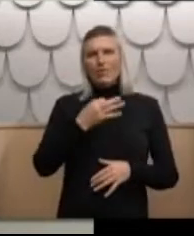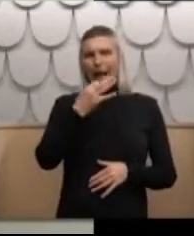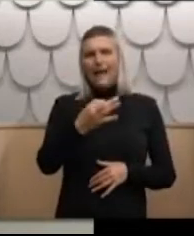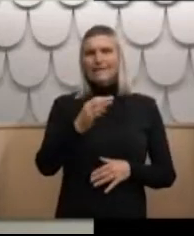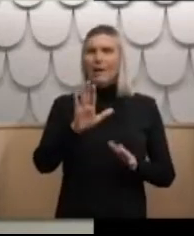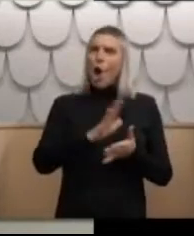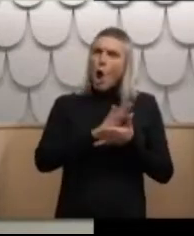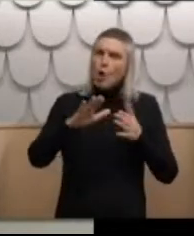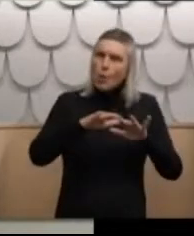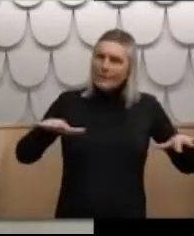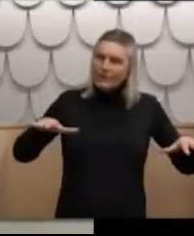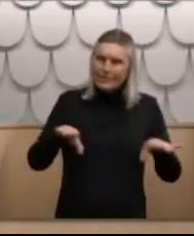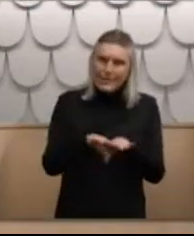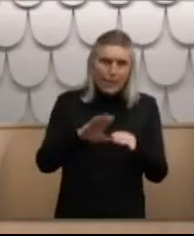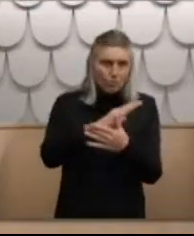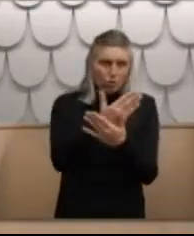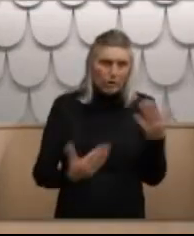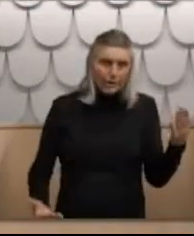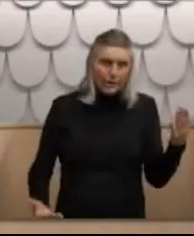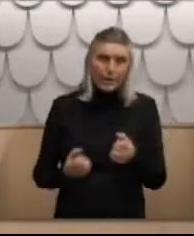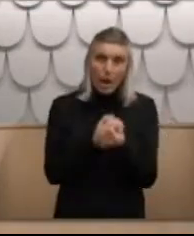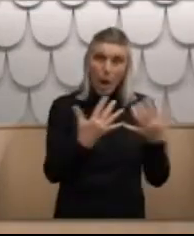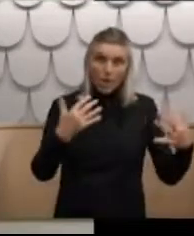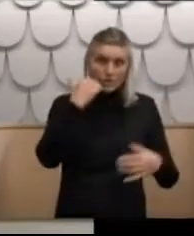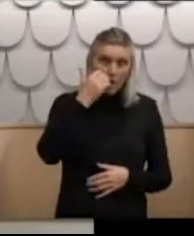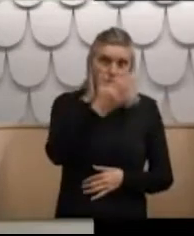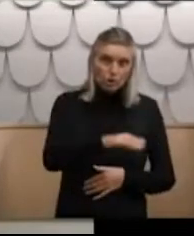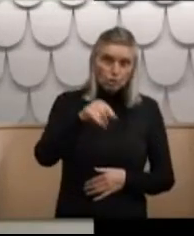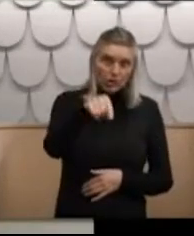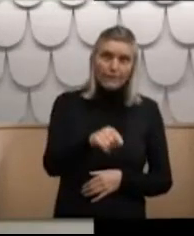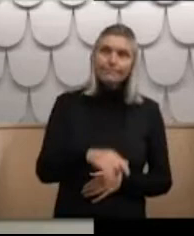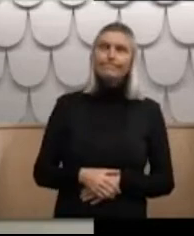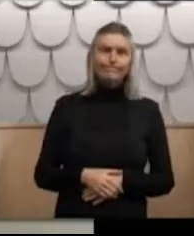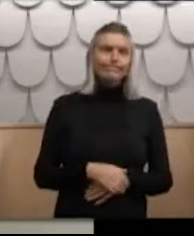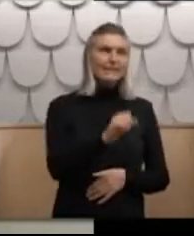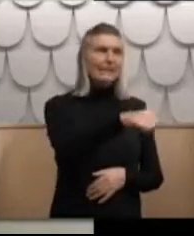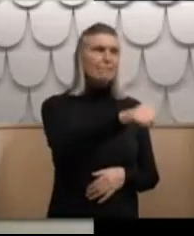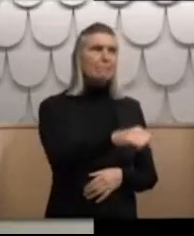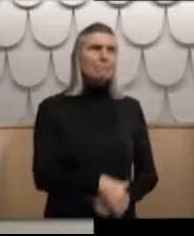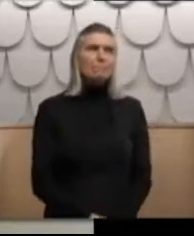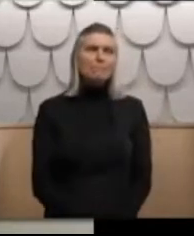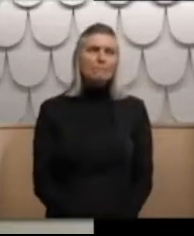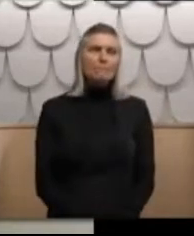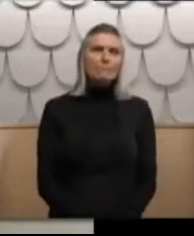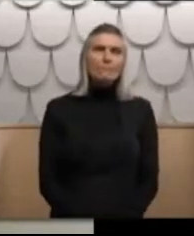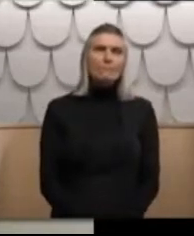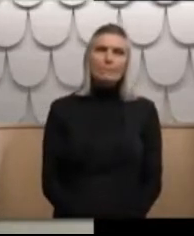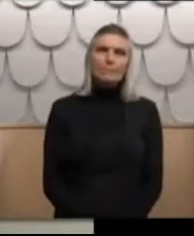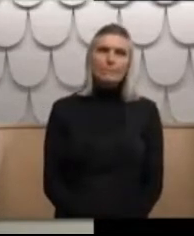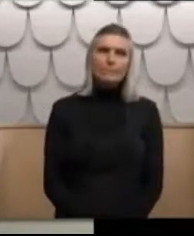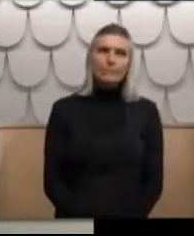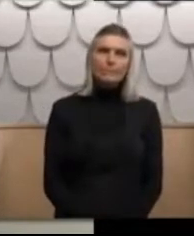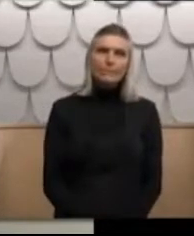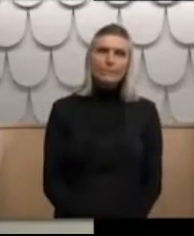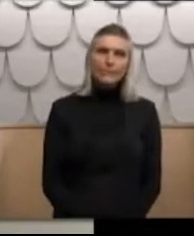Beach, same thing? A lot of Māori children there? Yes, Māori children there? Any recognition?